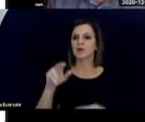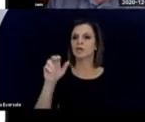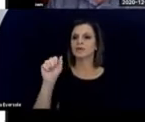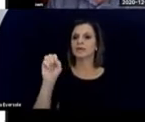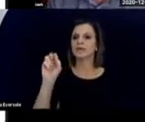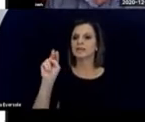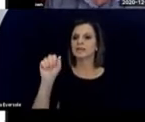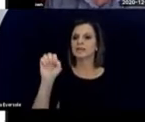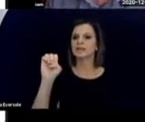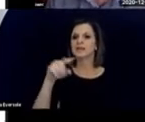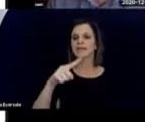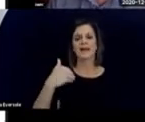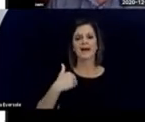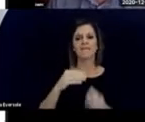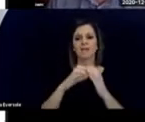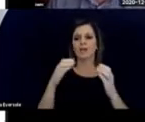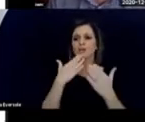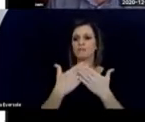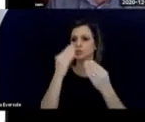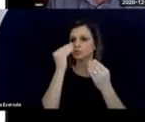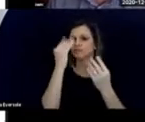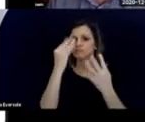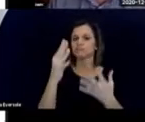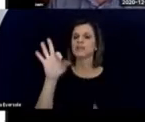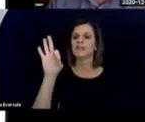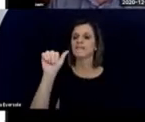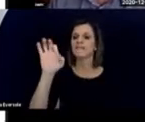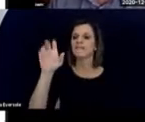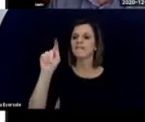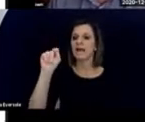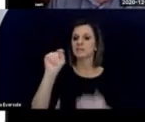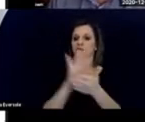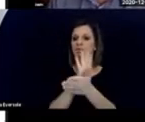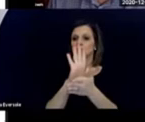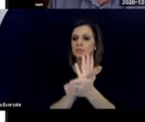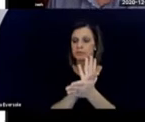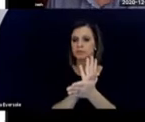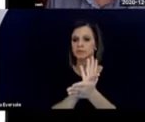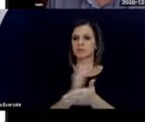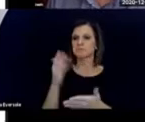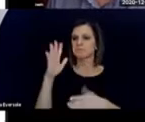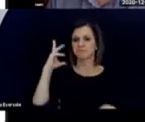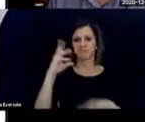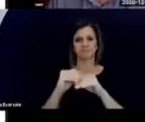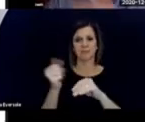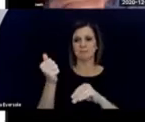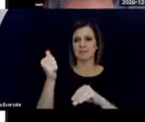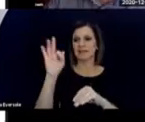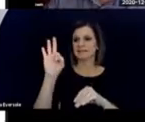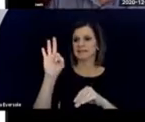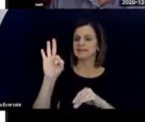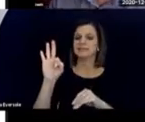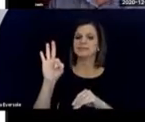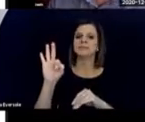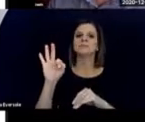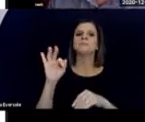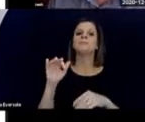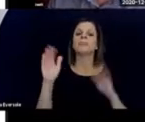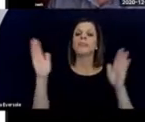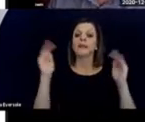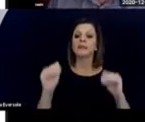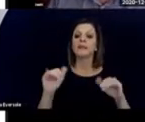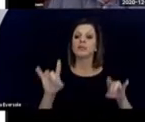really good collection of fact sheets about charge, about 19 fact sheets on different aspects.